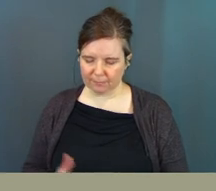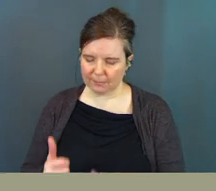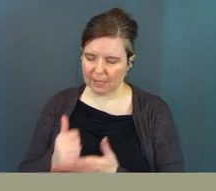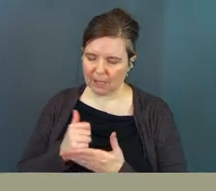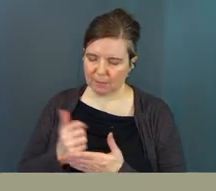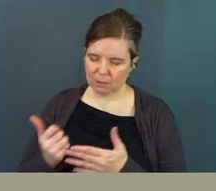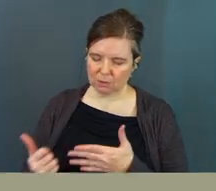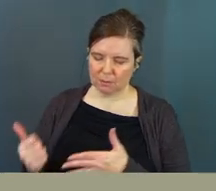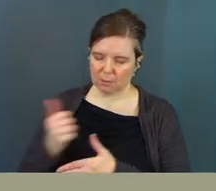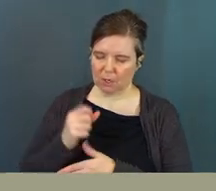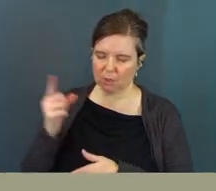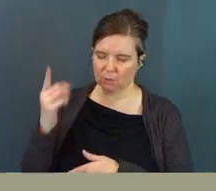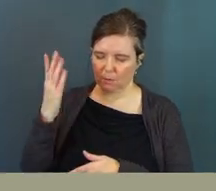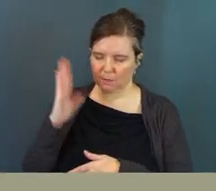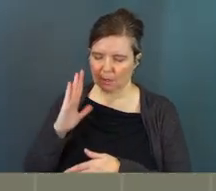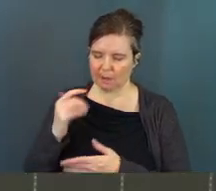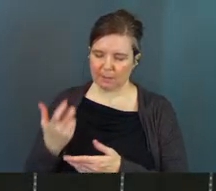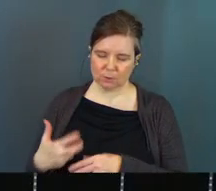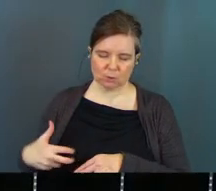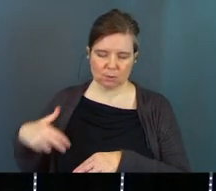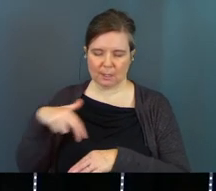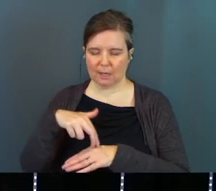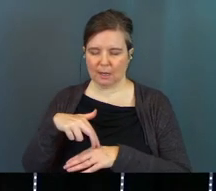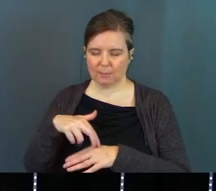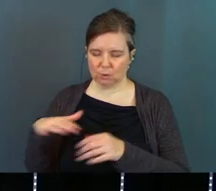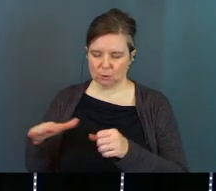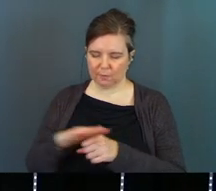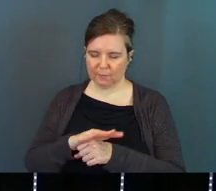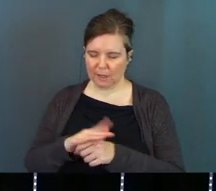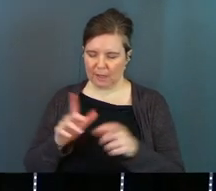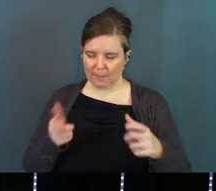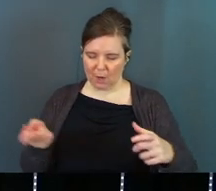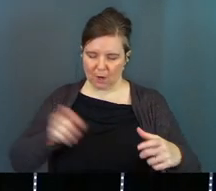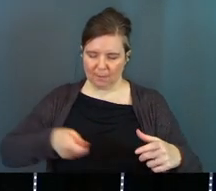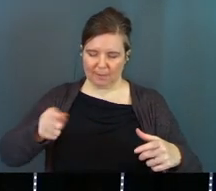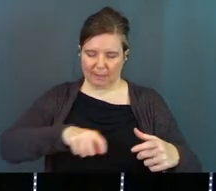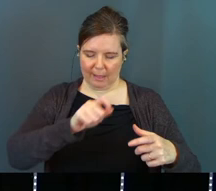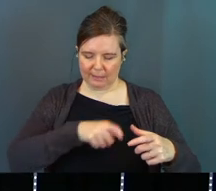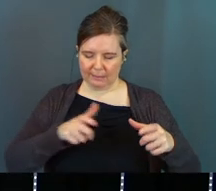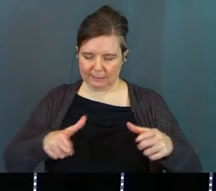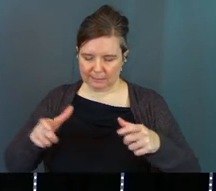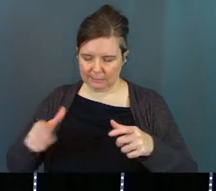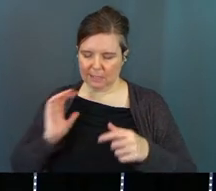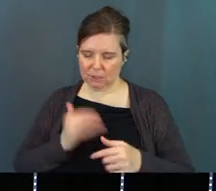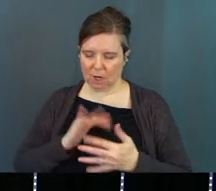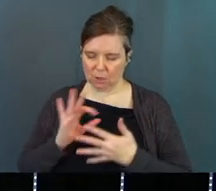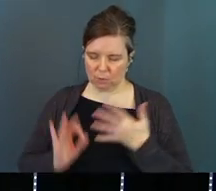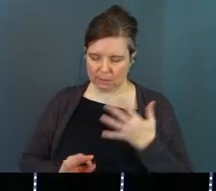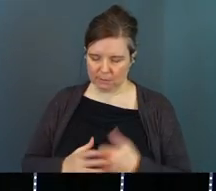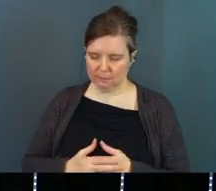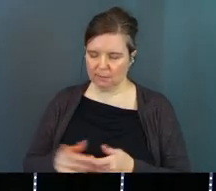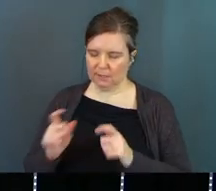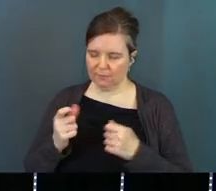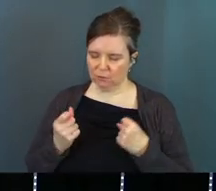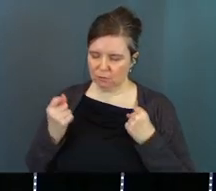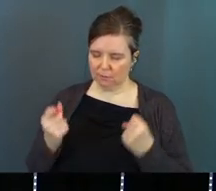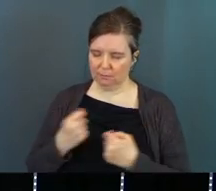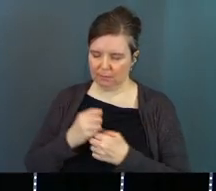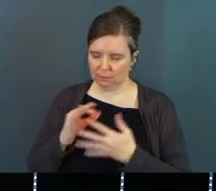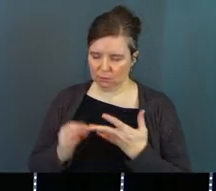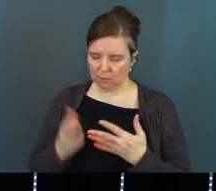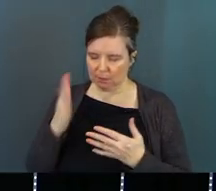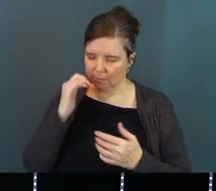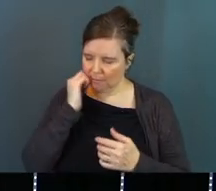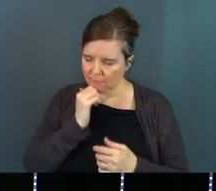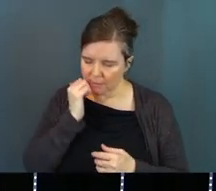Help us to prioritize you, God. Help us to get up, to fill up our plates. It's our choice. Give us the strength to make that